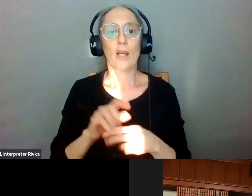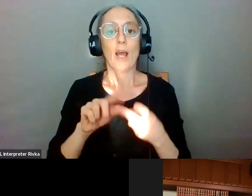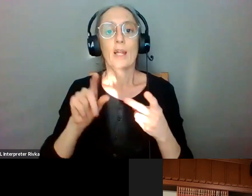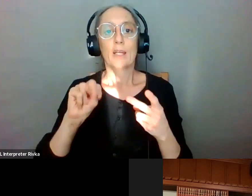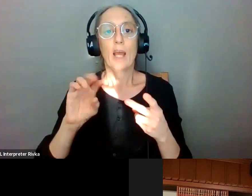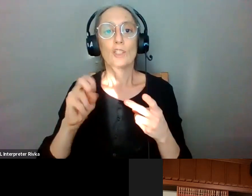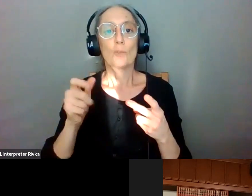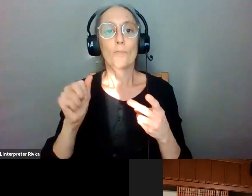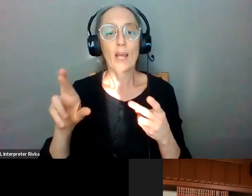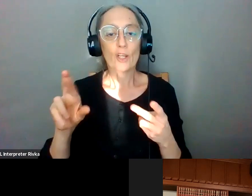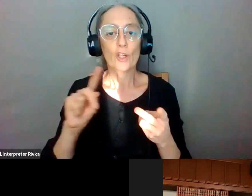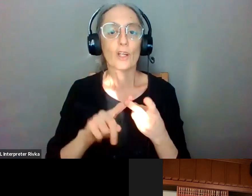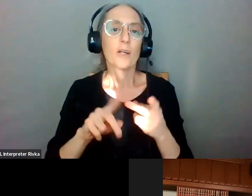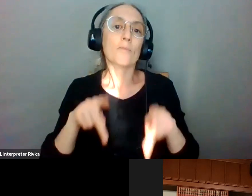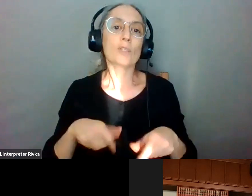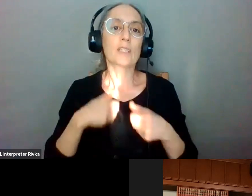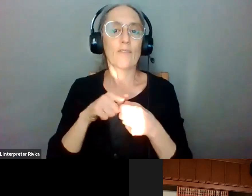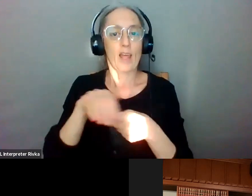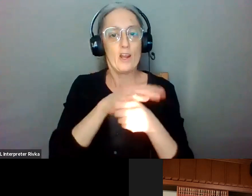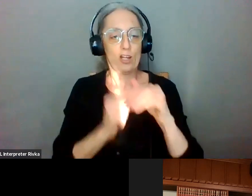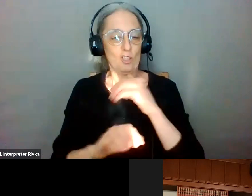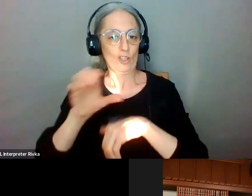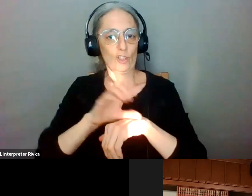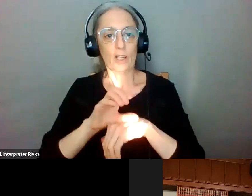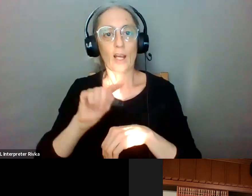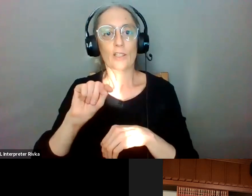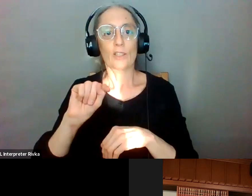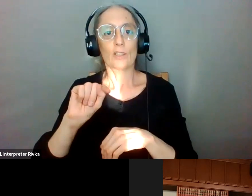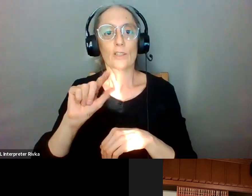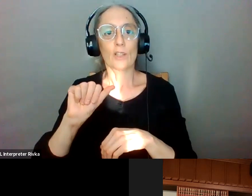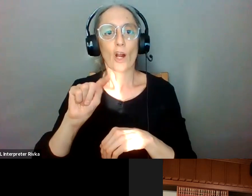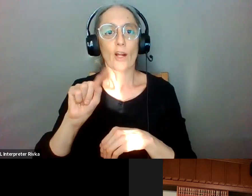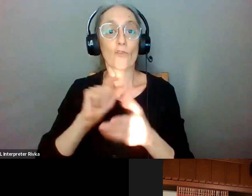lutheran church and also a tarda writer pastor chris and ken